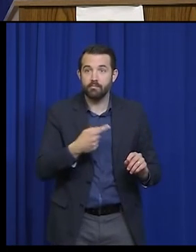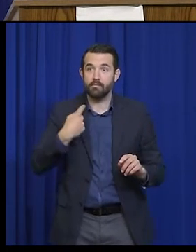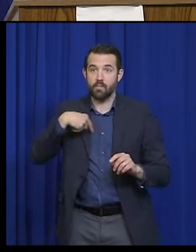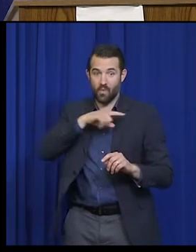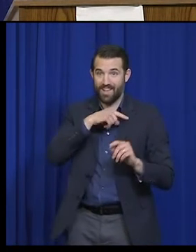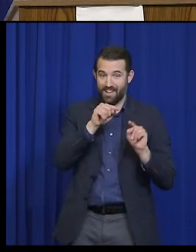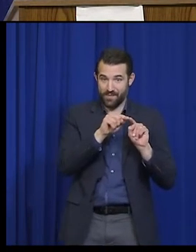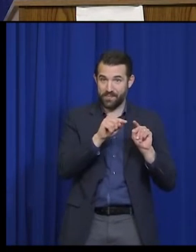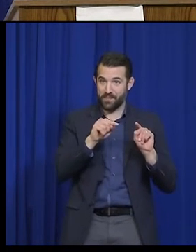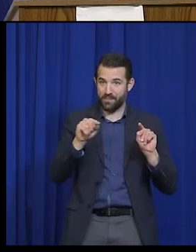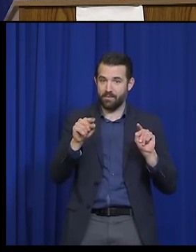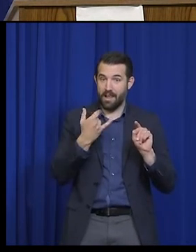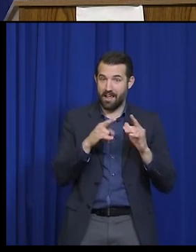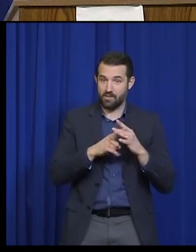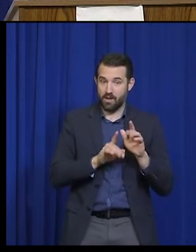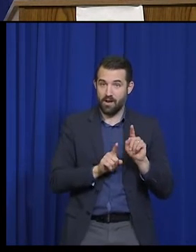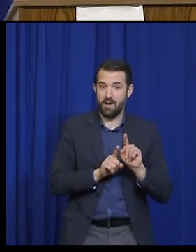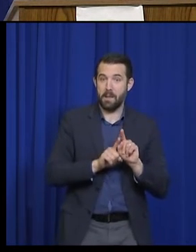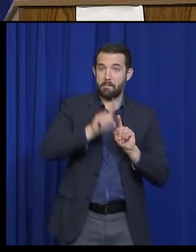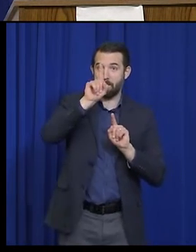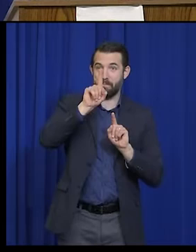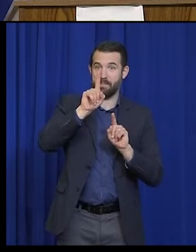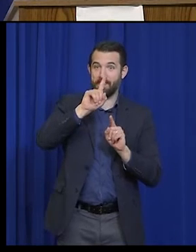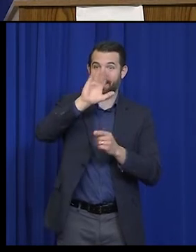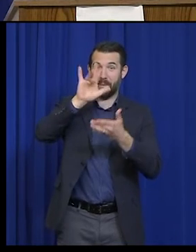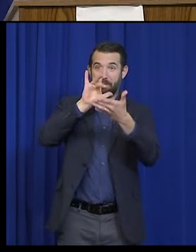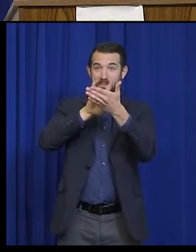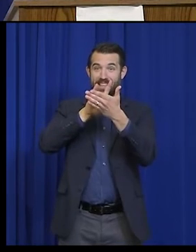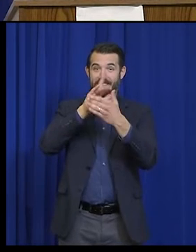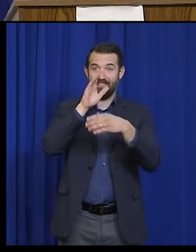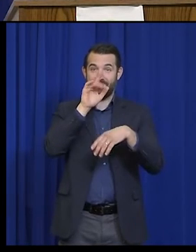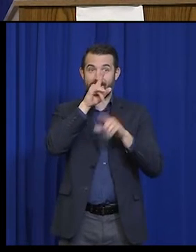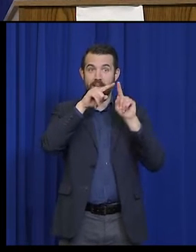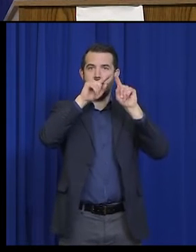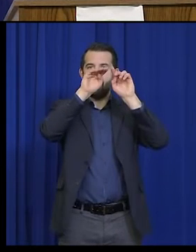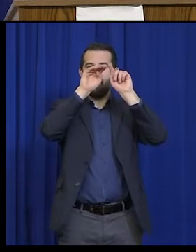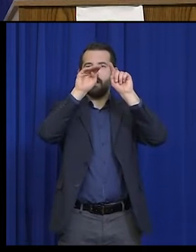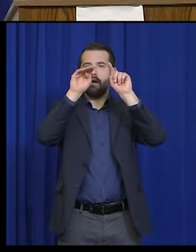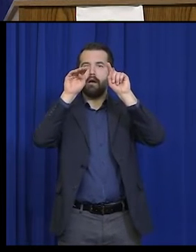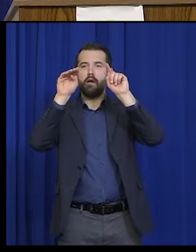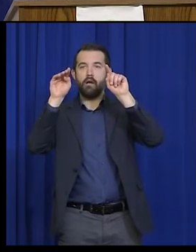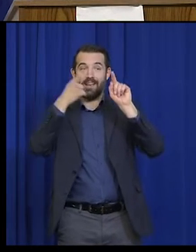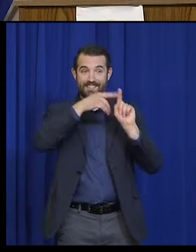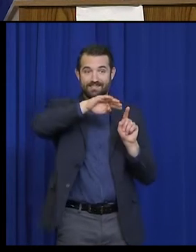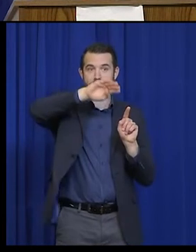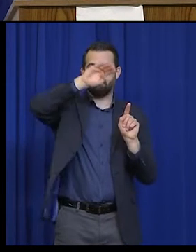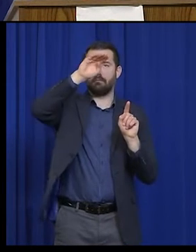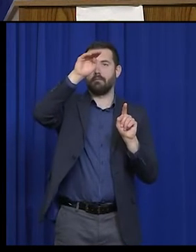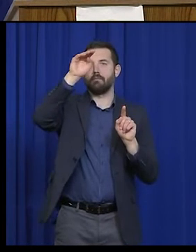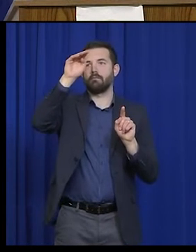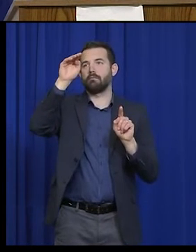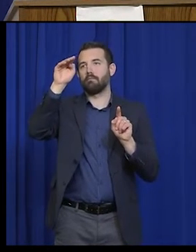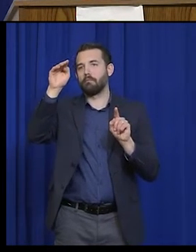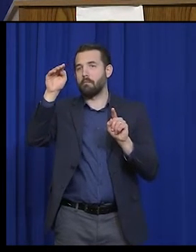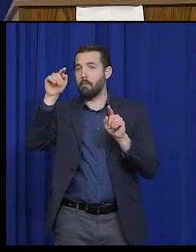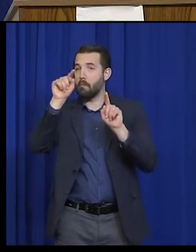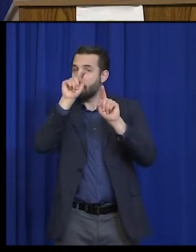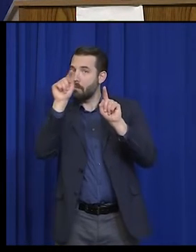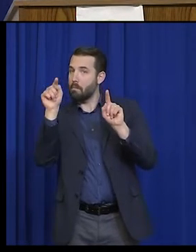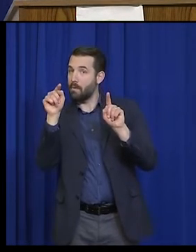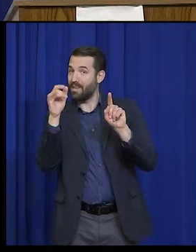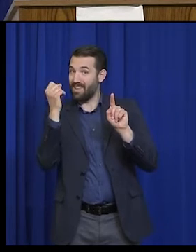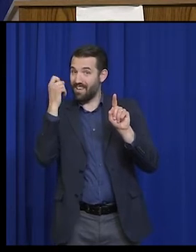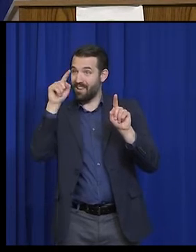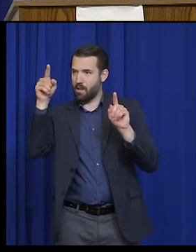that looks like it plateaued in the middle of the month and has now started trending downward. We'd like to see that trend come down even more.